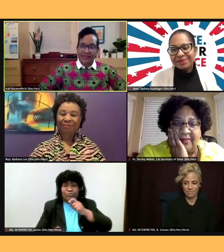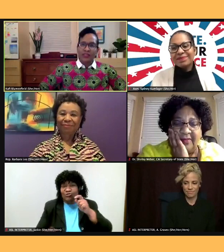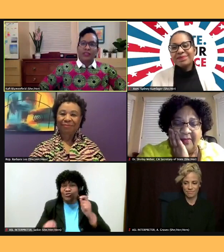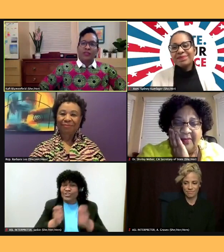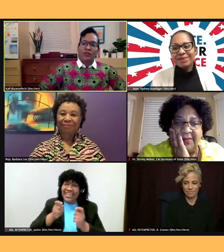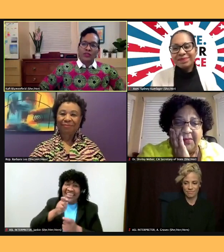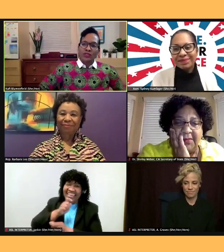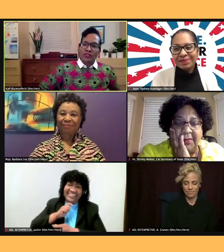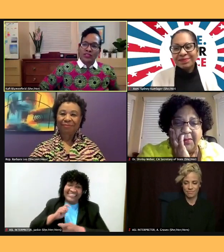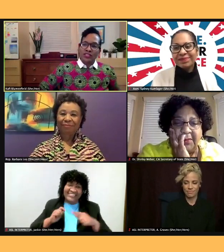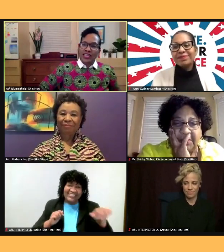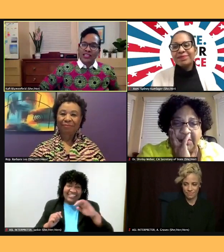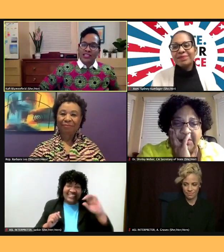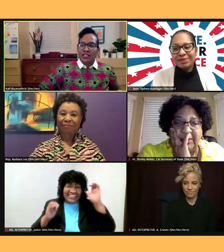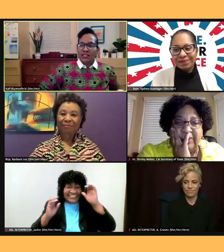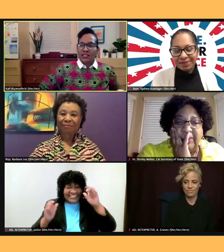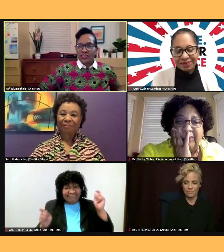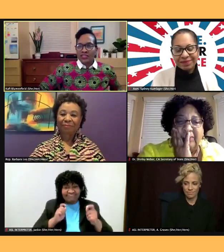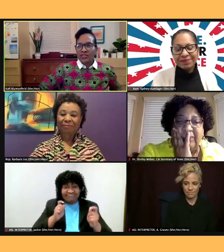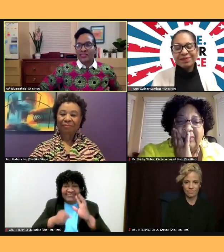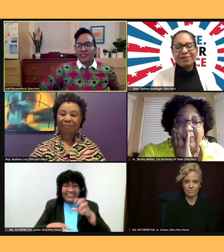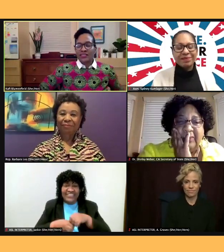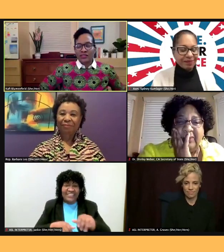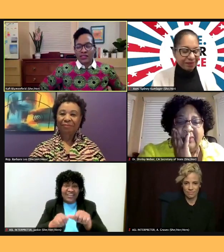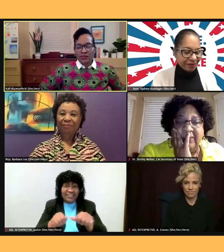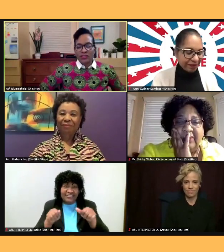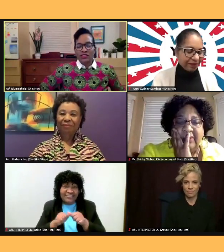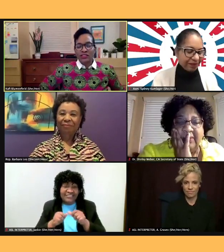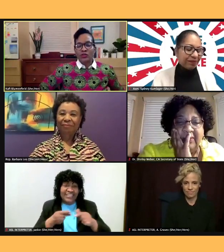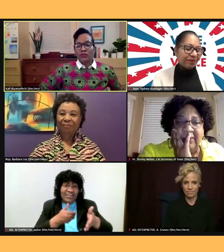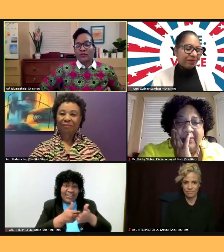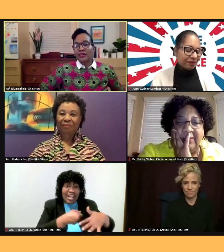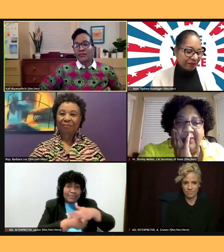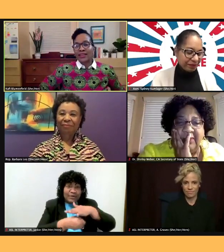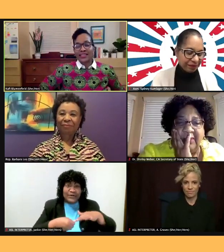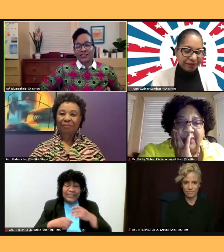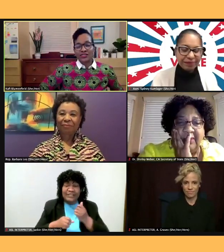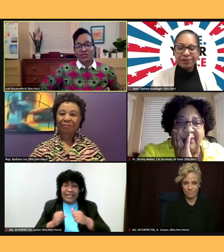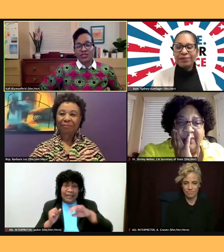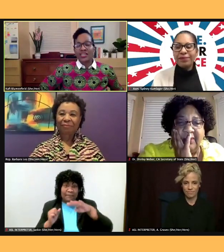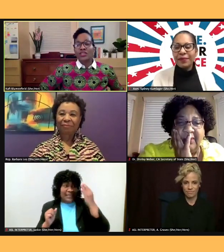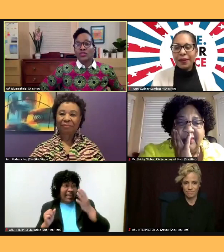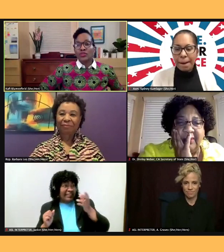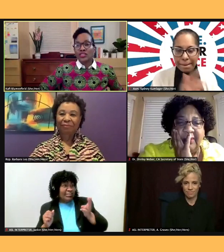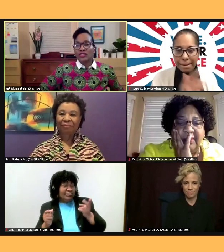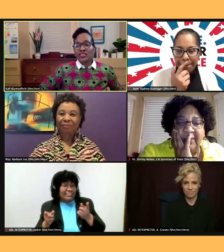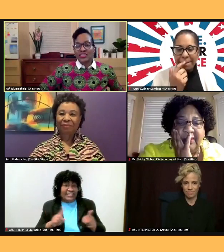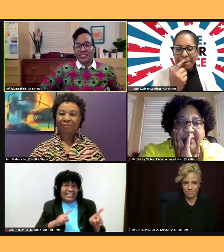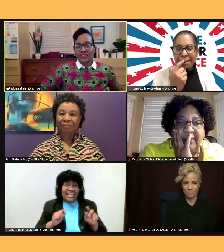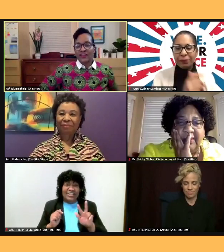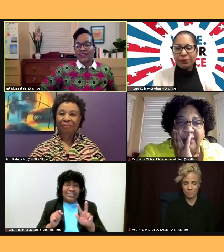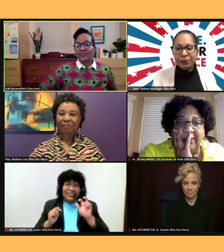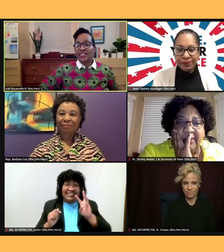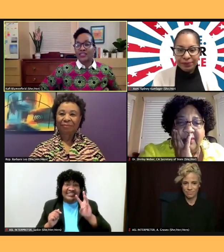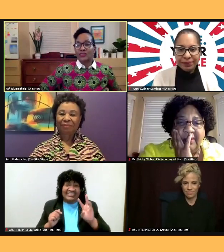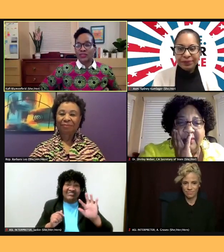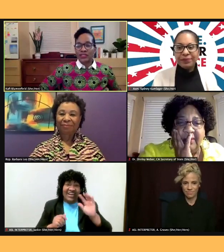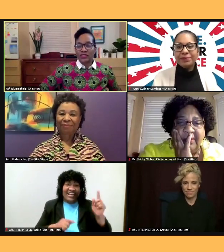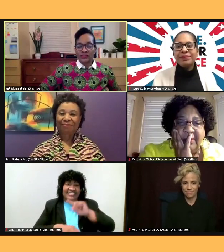doing change in their districts and their neighborhoods who are making Black history 365 days per year.